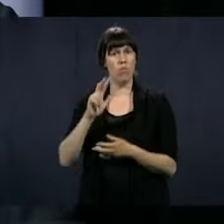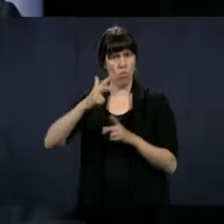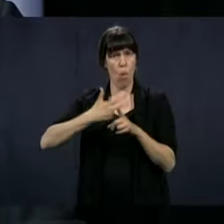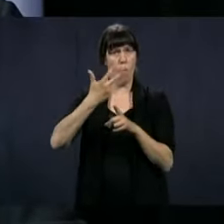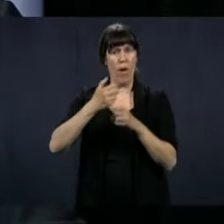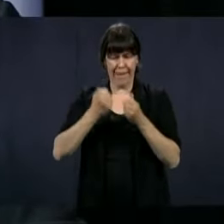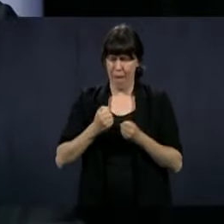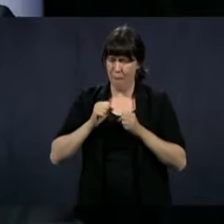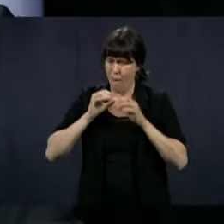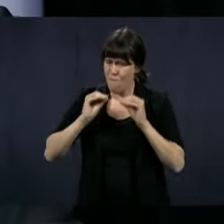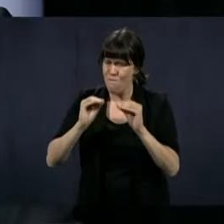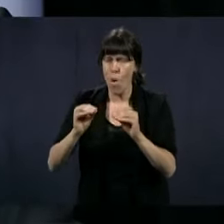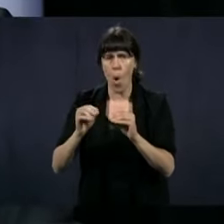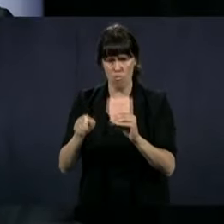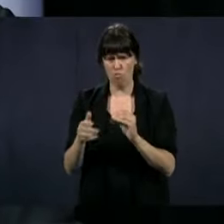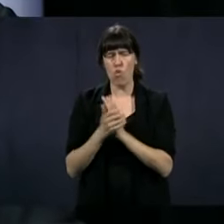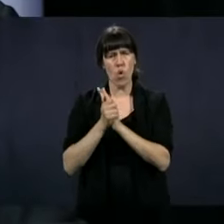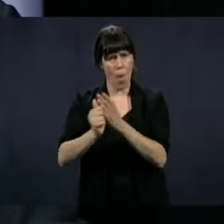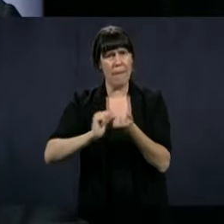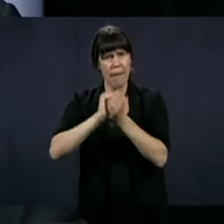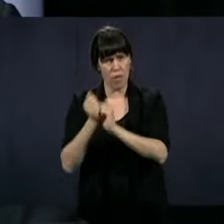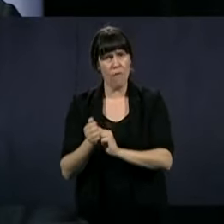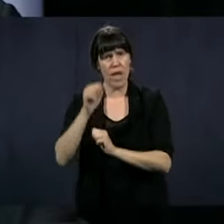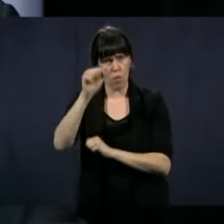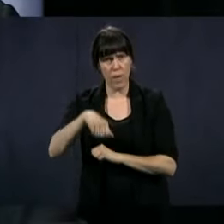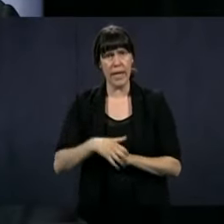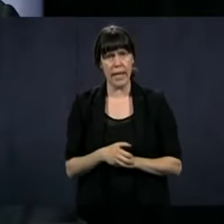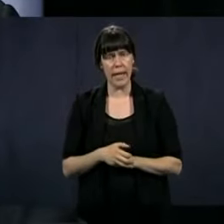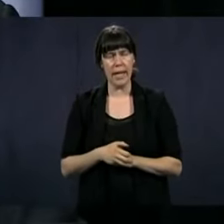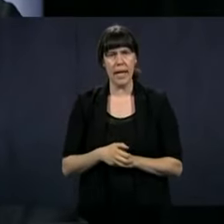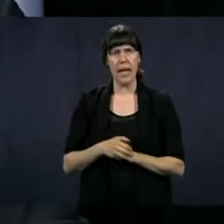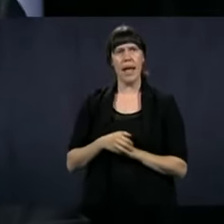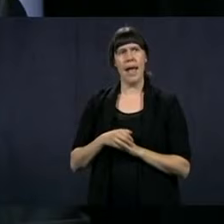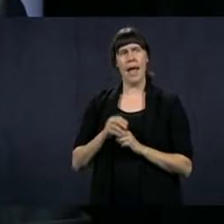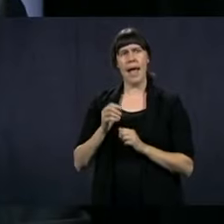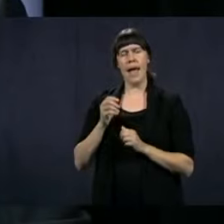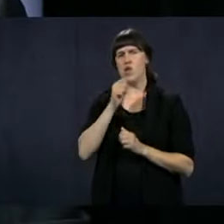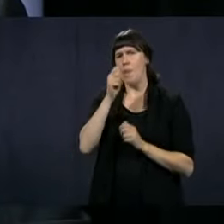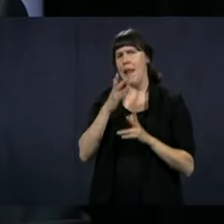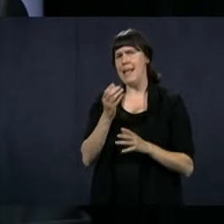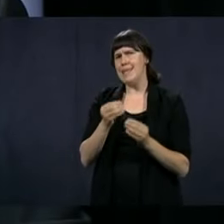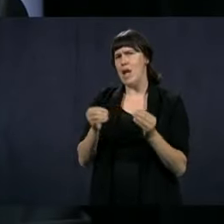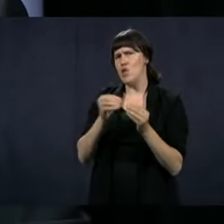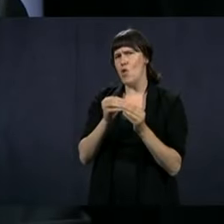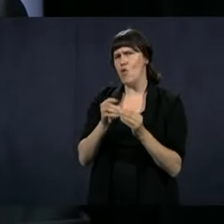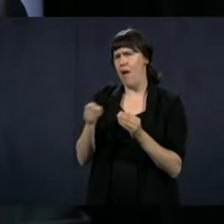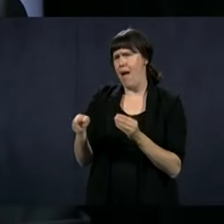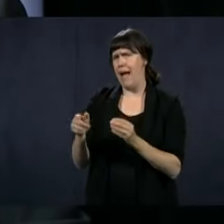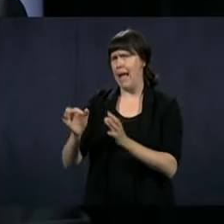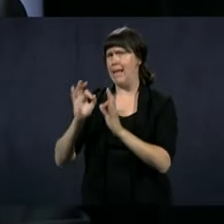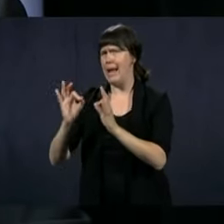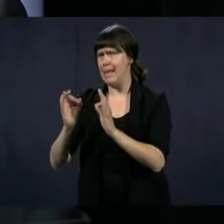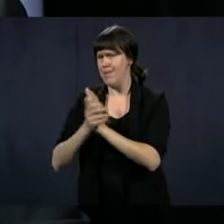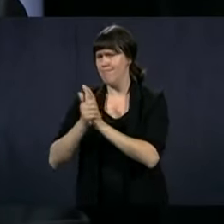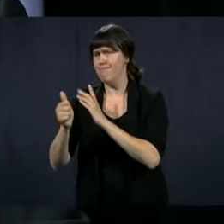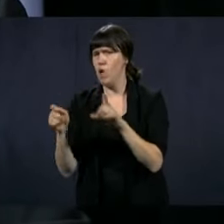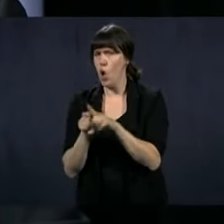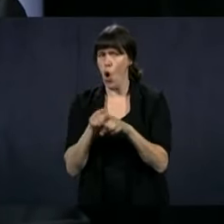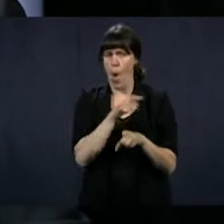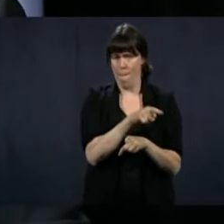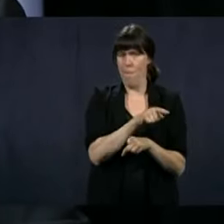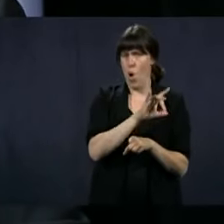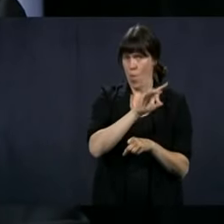who are going to be competent, who are going to have the same quality as the ones that did